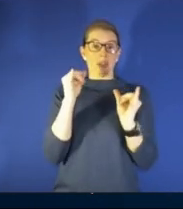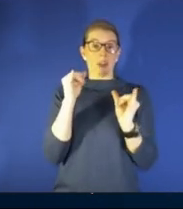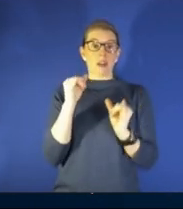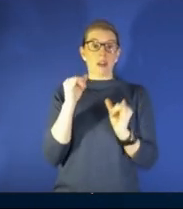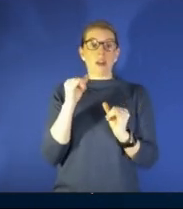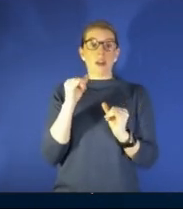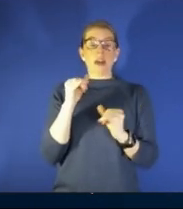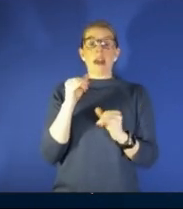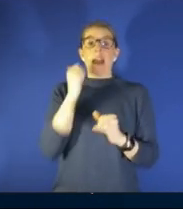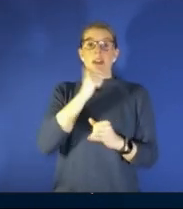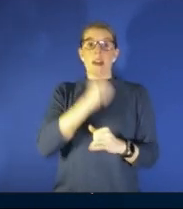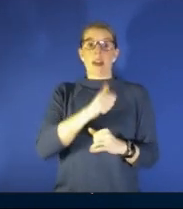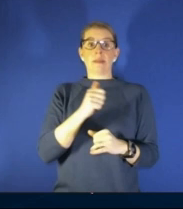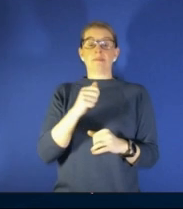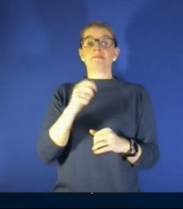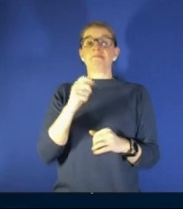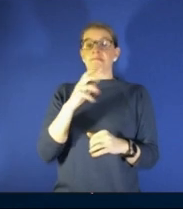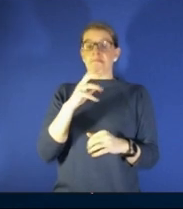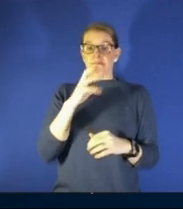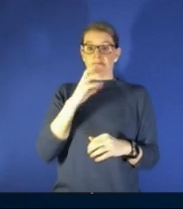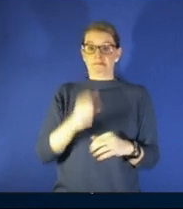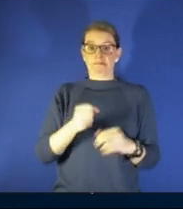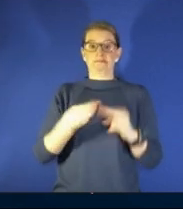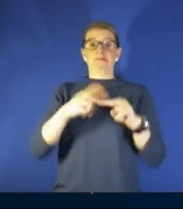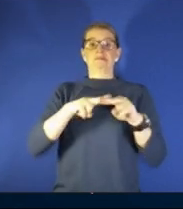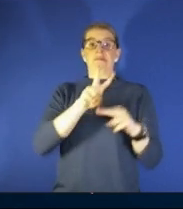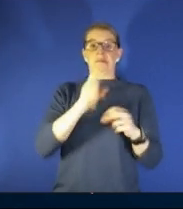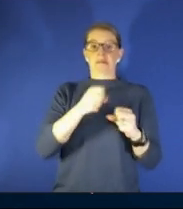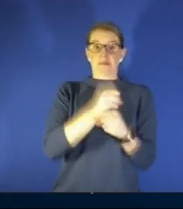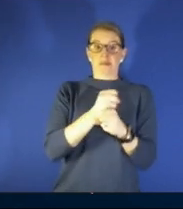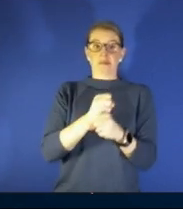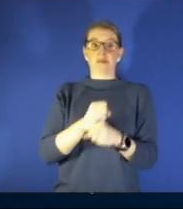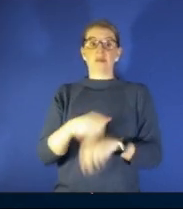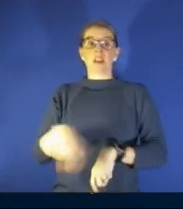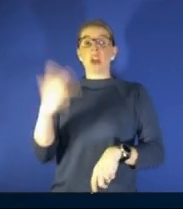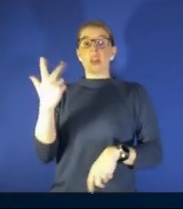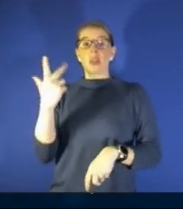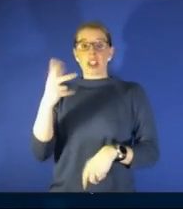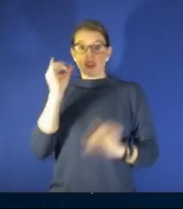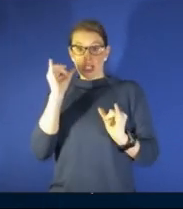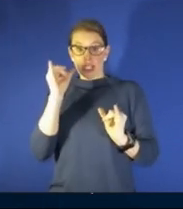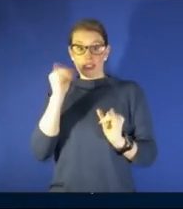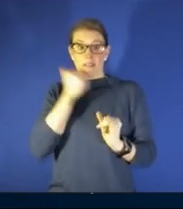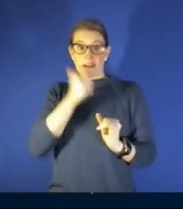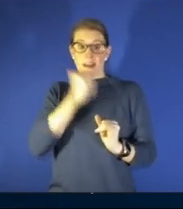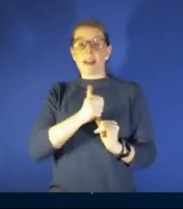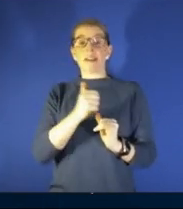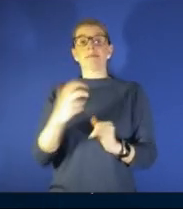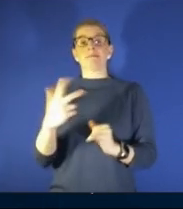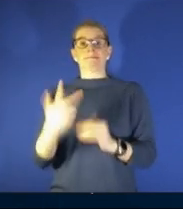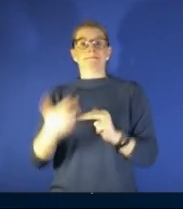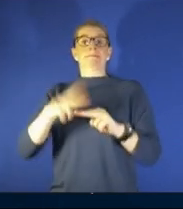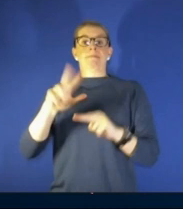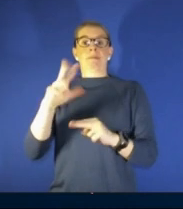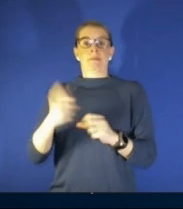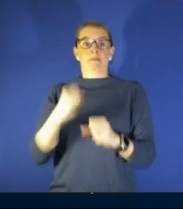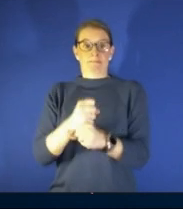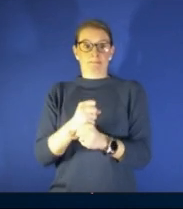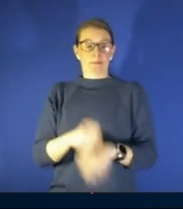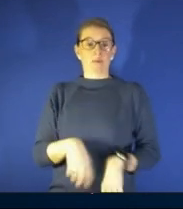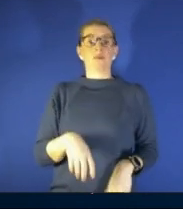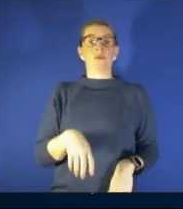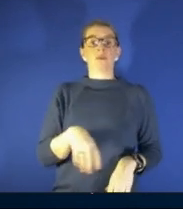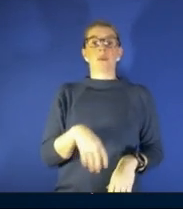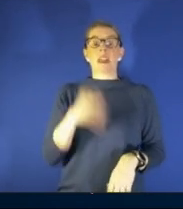drink ages the brain up to more than up to three years and the researchers found that those who had as many as four drinks per day deteriorated